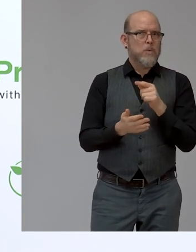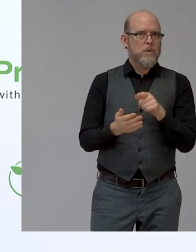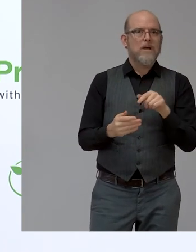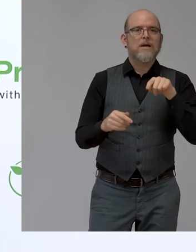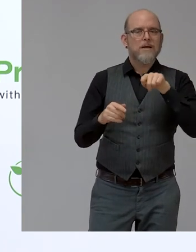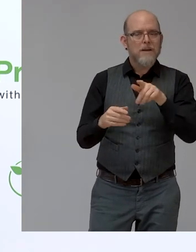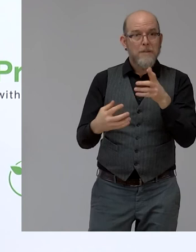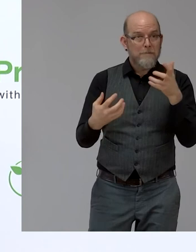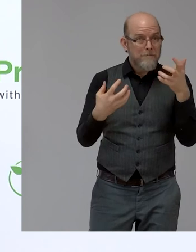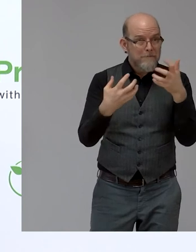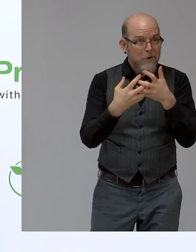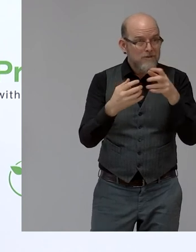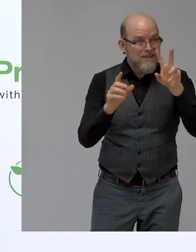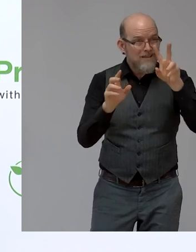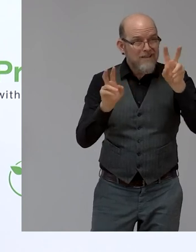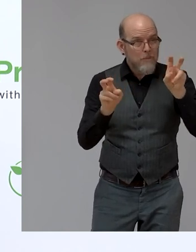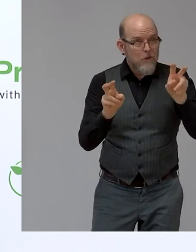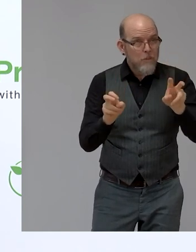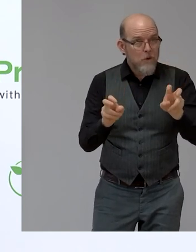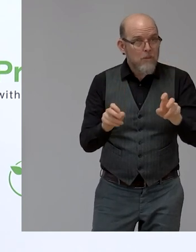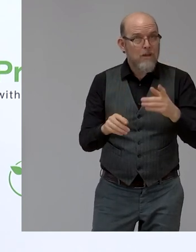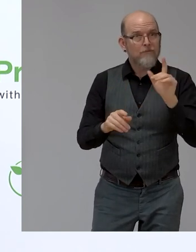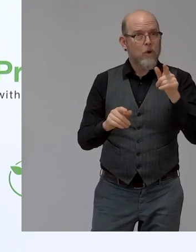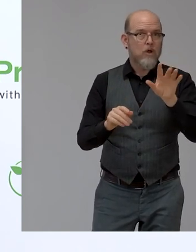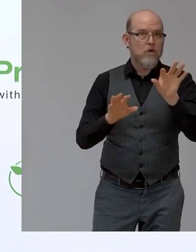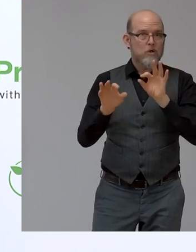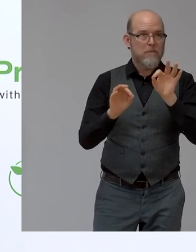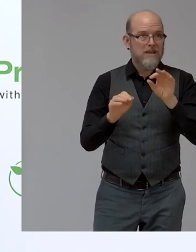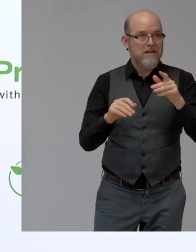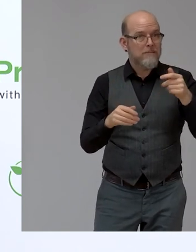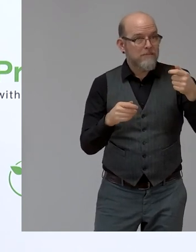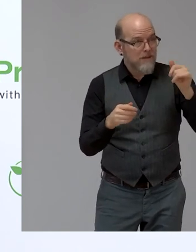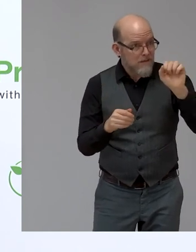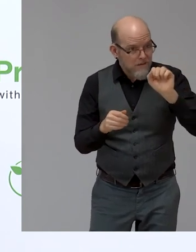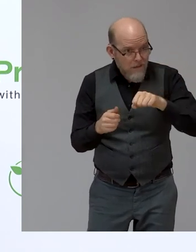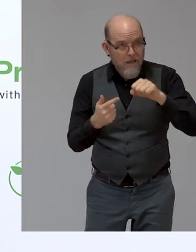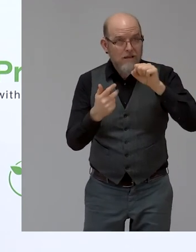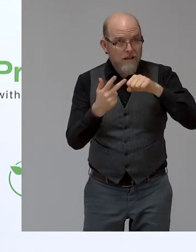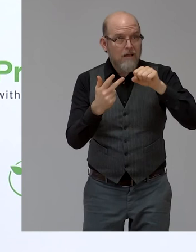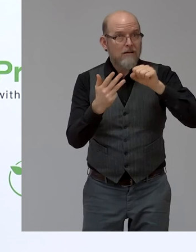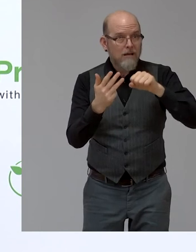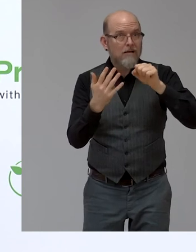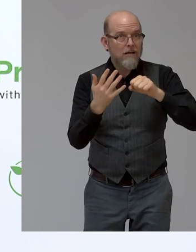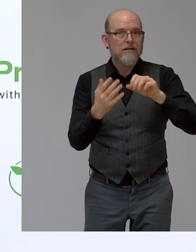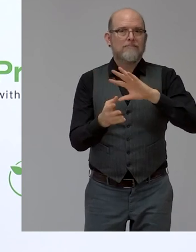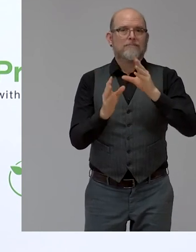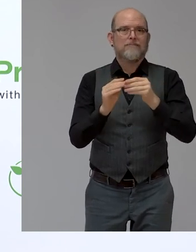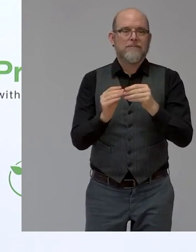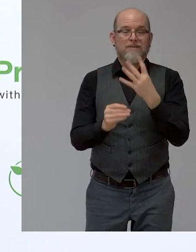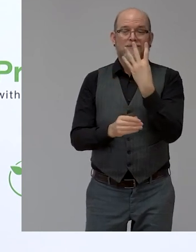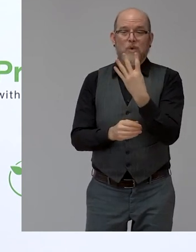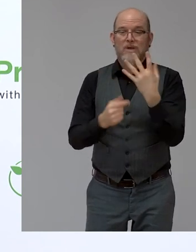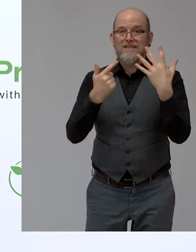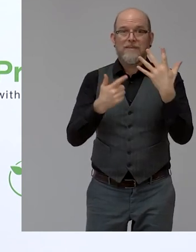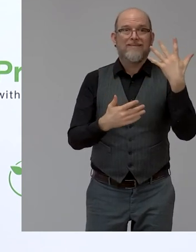also complete, we have been left with 475 nominations after the first round